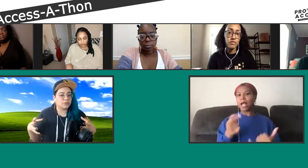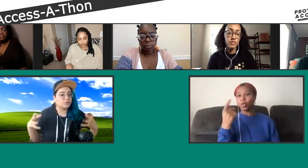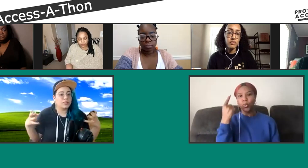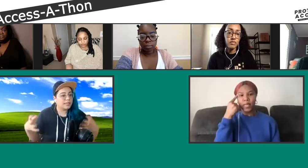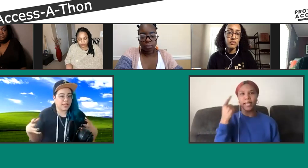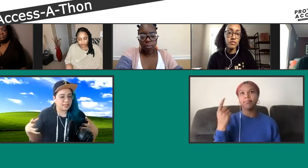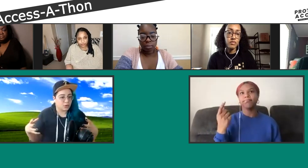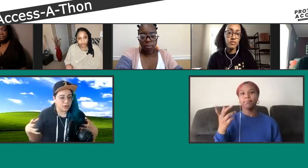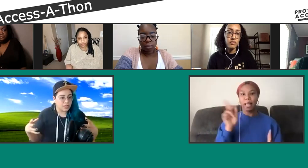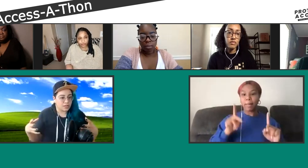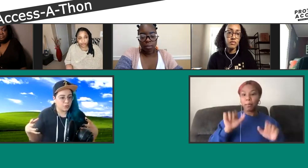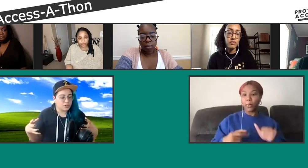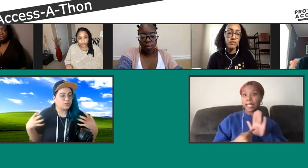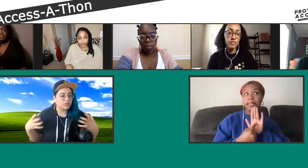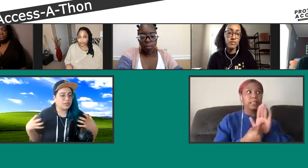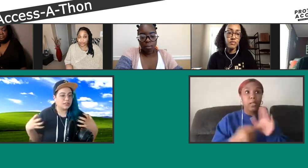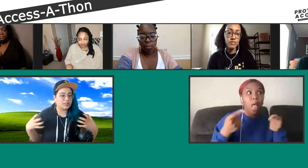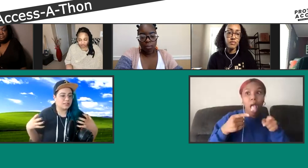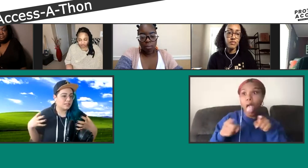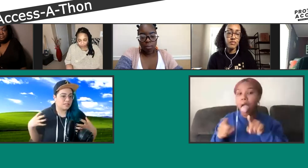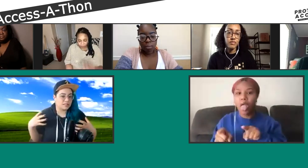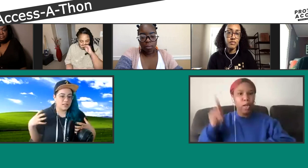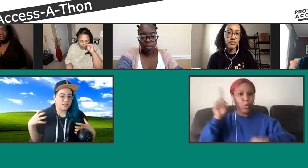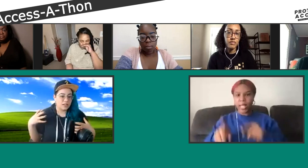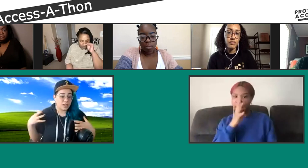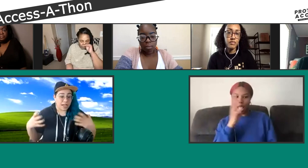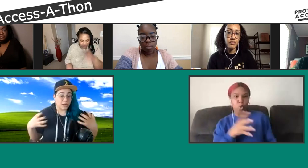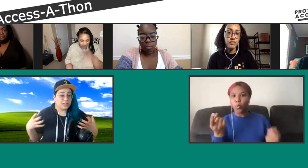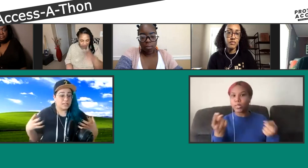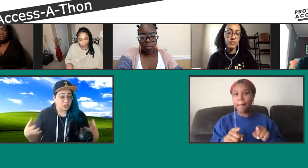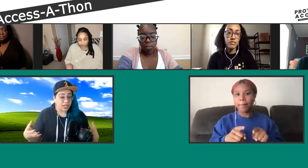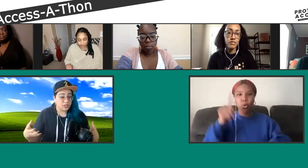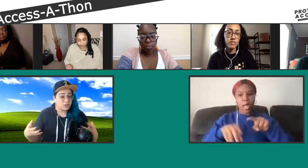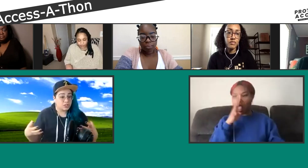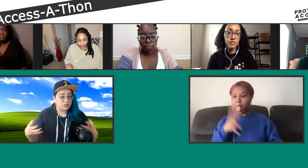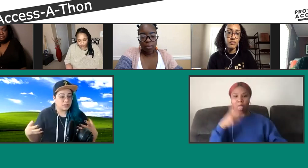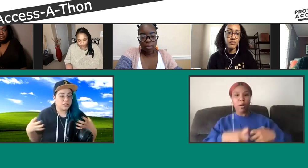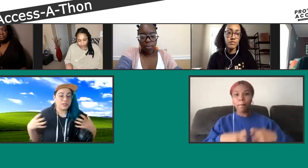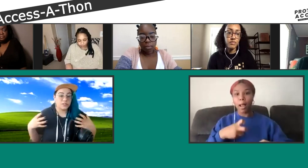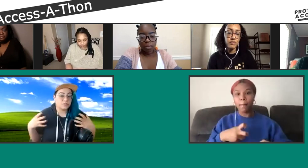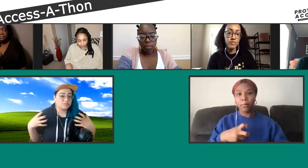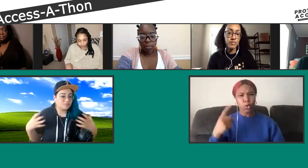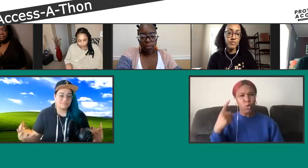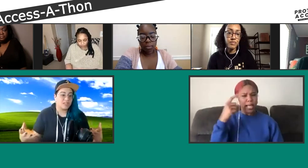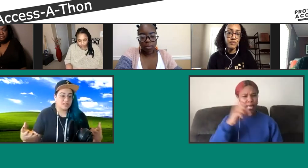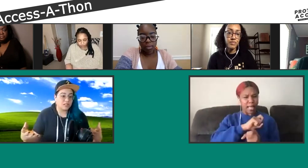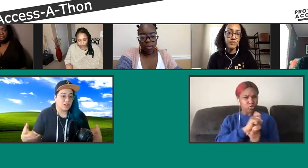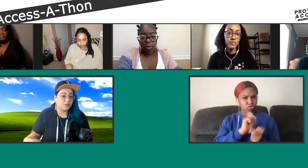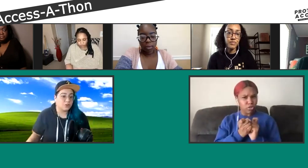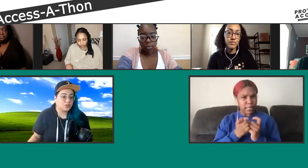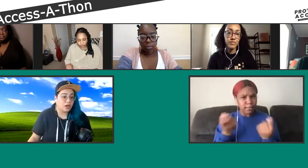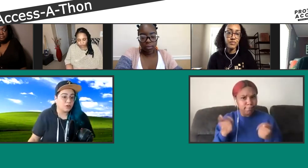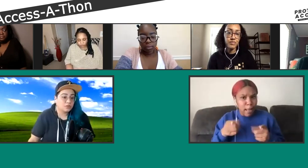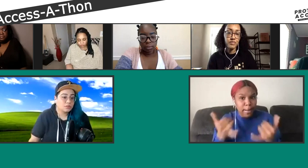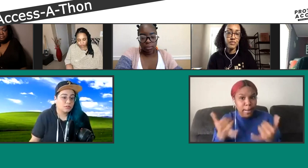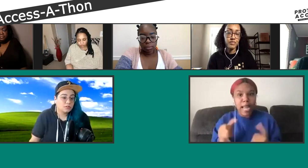people really can't ignore it anymore? Do you think that this is heralding some change, or do you think that there's still a lot